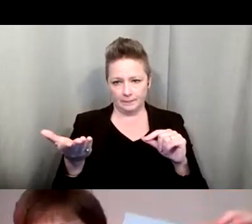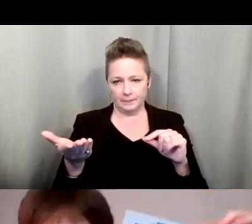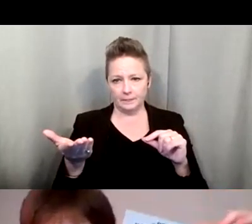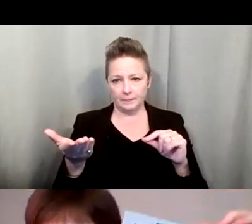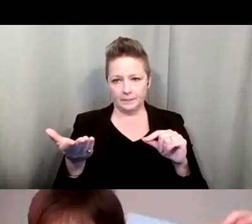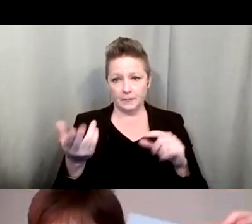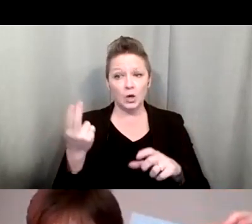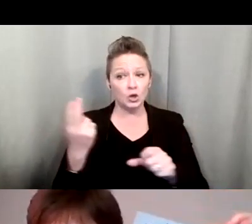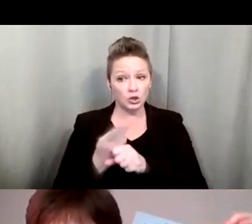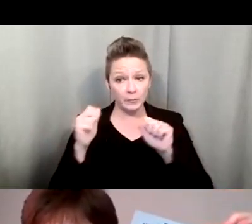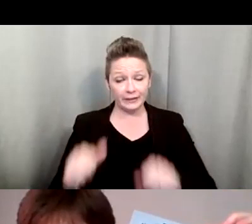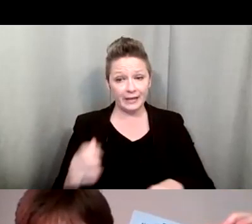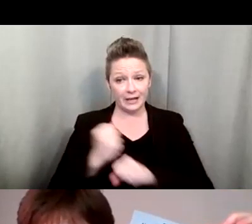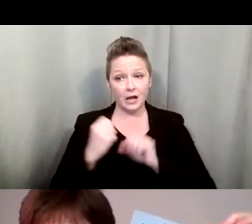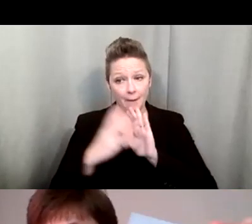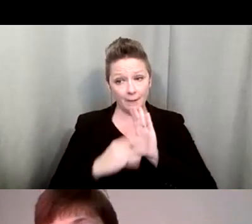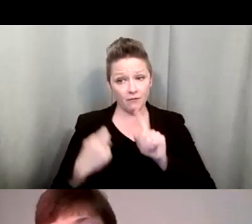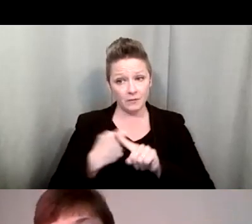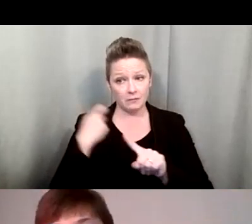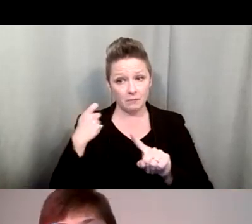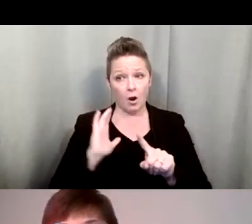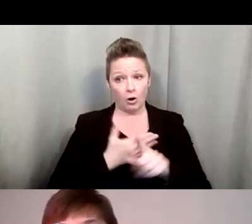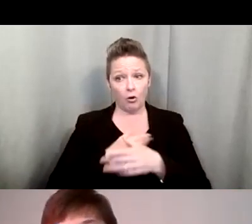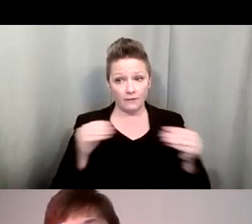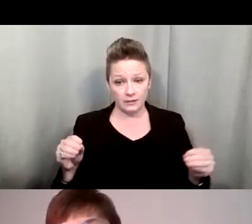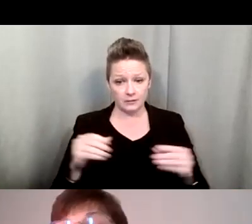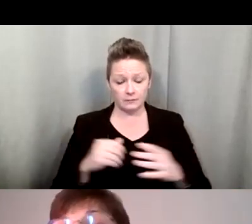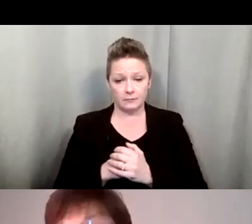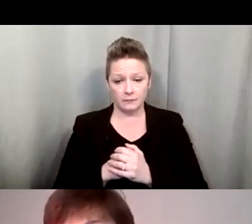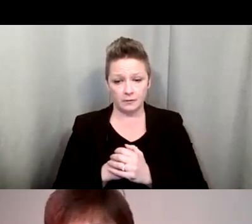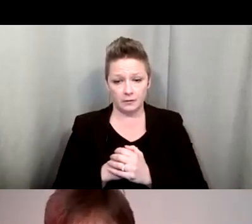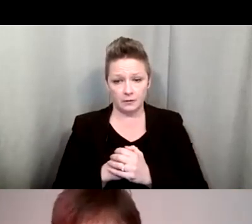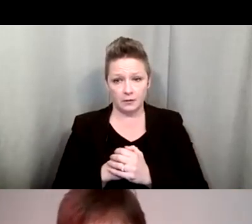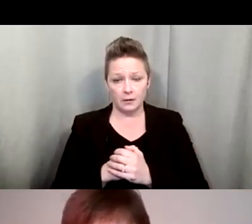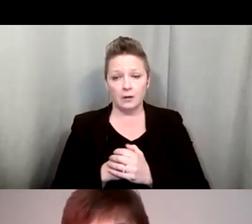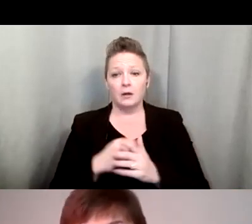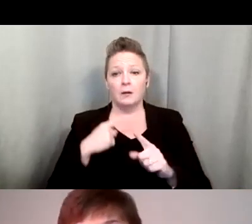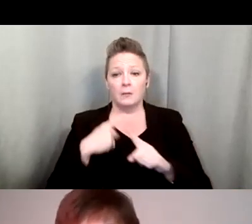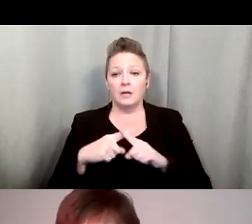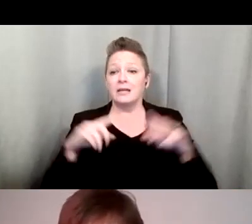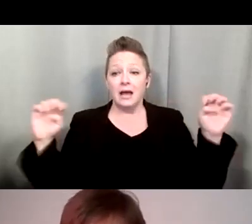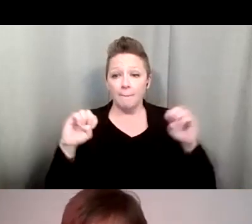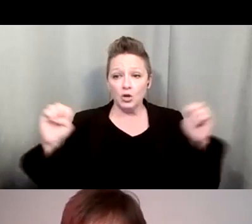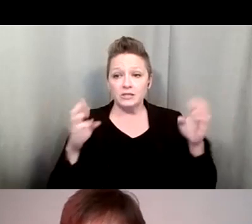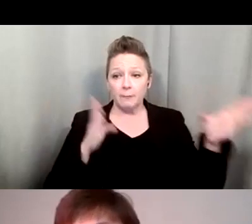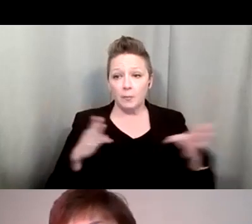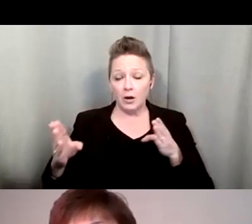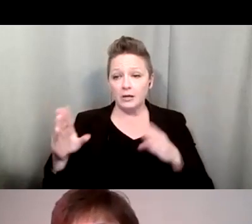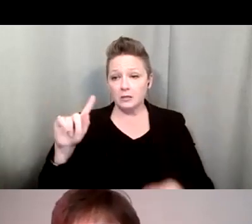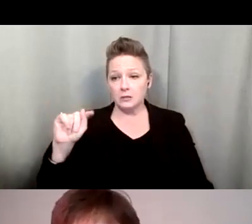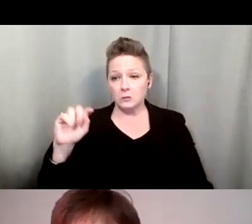Consumers can get a copy of this from our office. There is also a emergency preparedness toolkit, communication tool